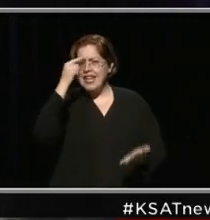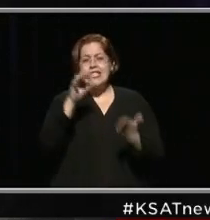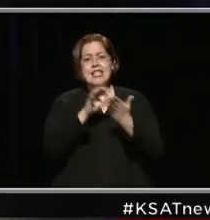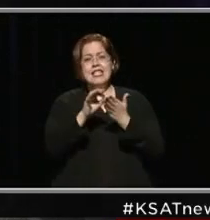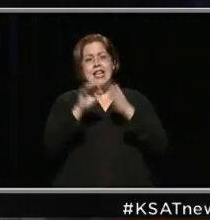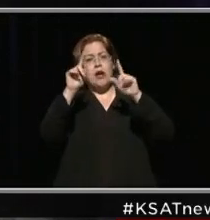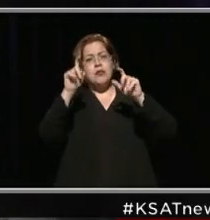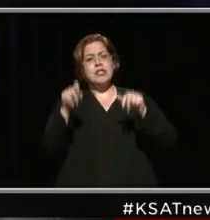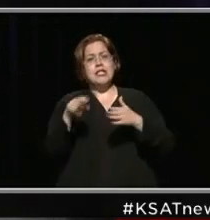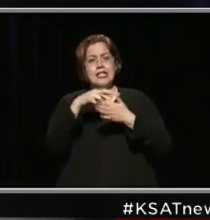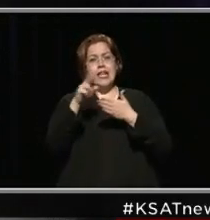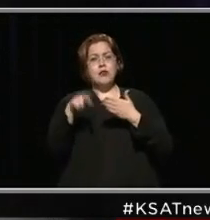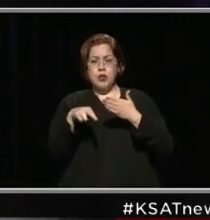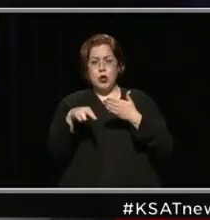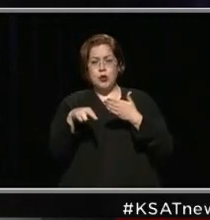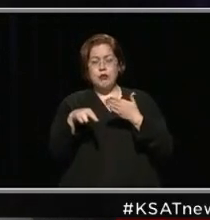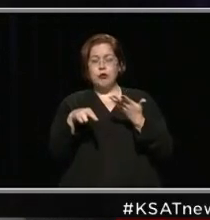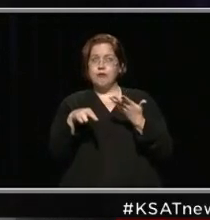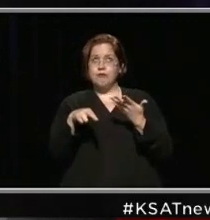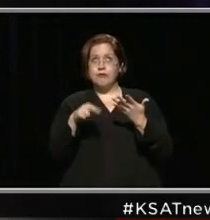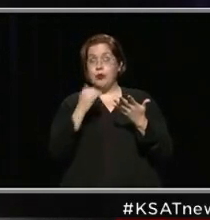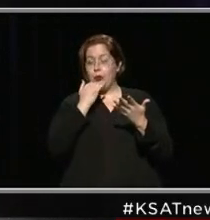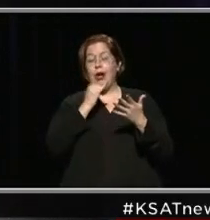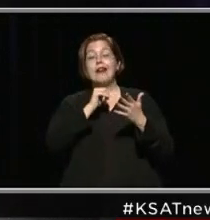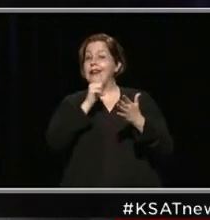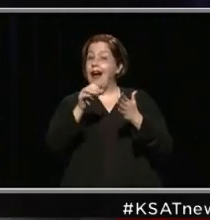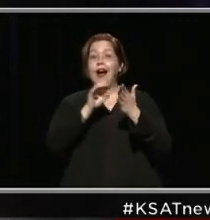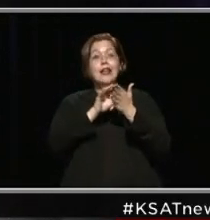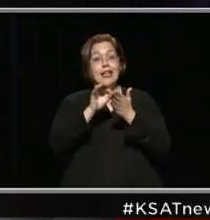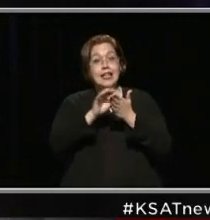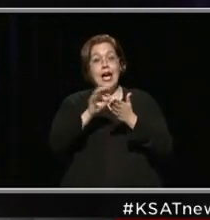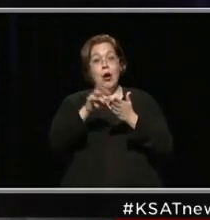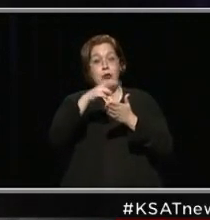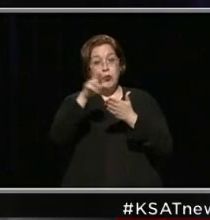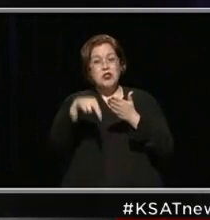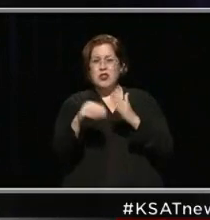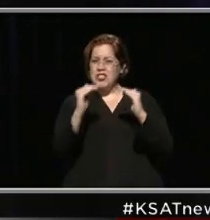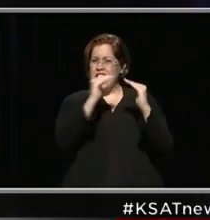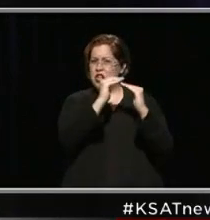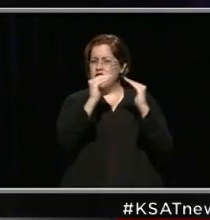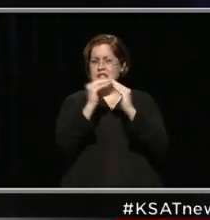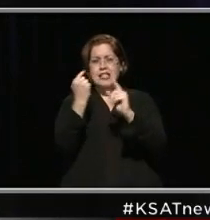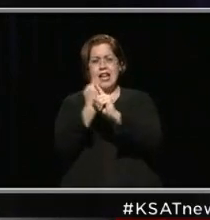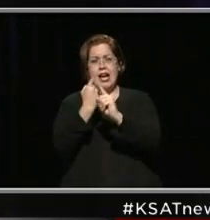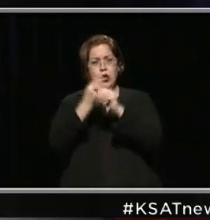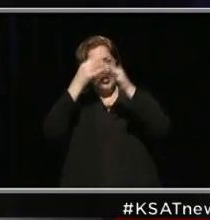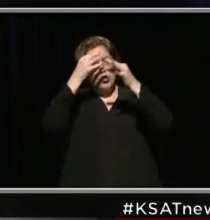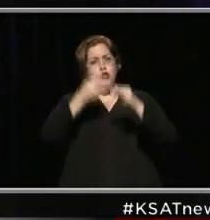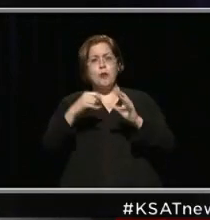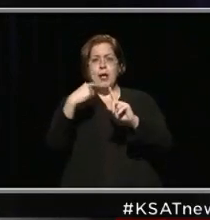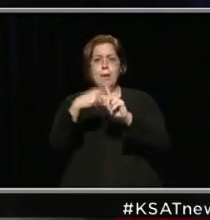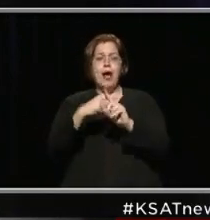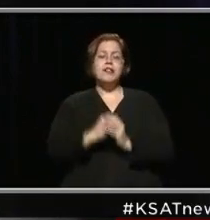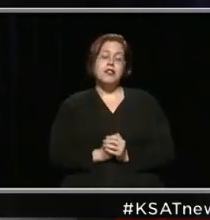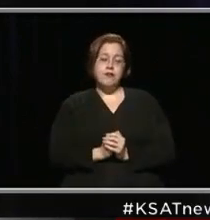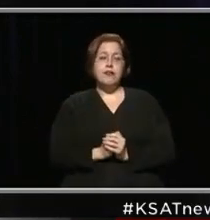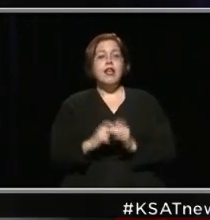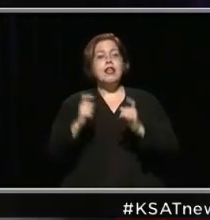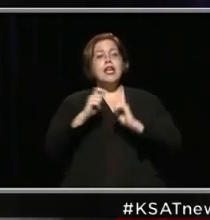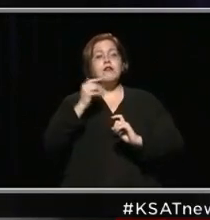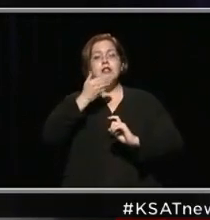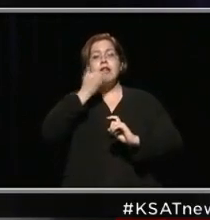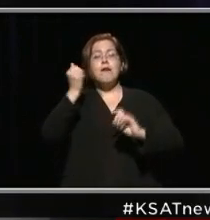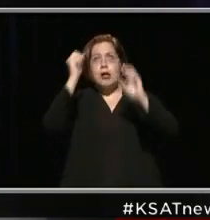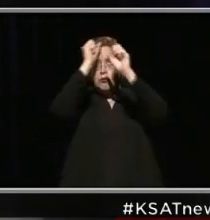these test results as, to not count these test results as they are just as accurate in determining positive cases. This gives us a better